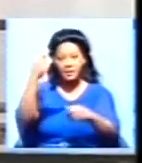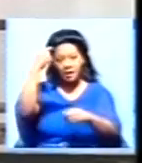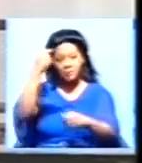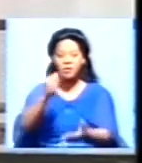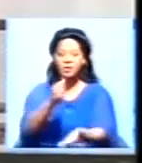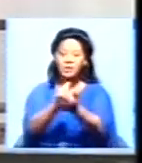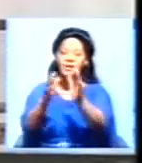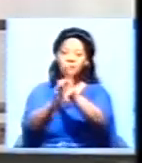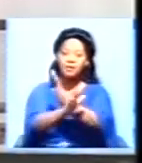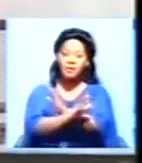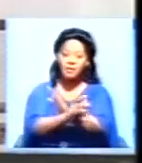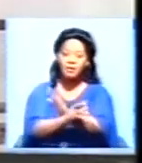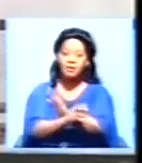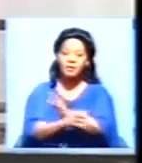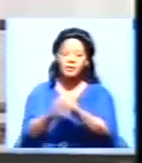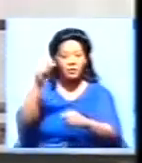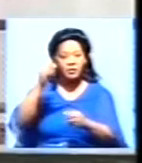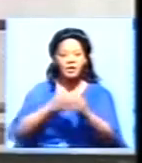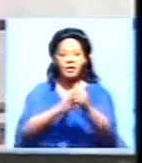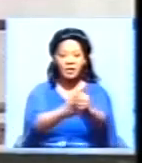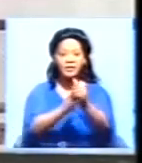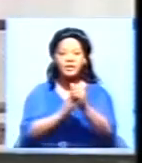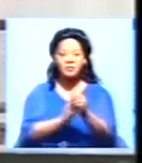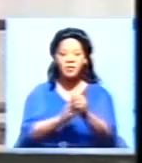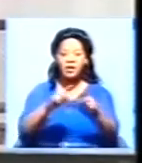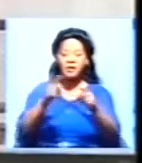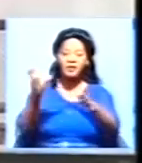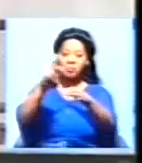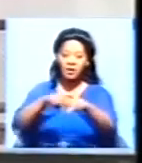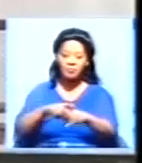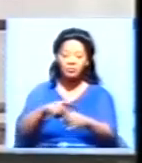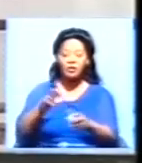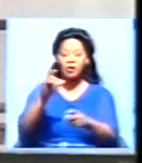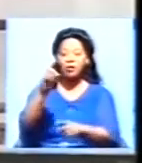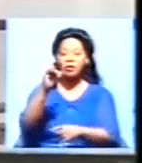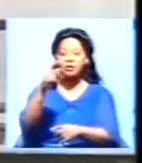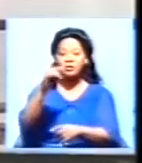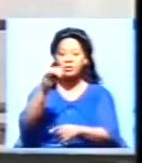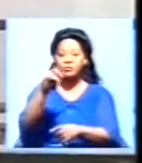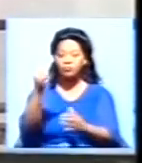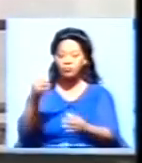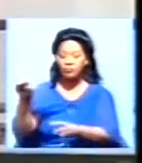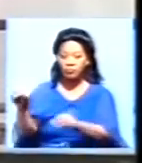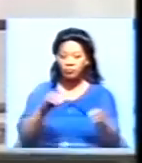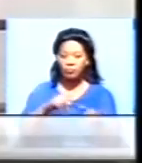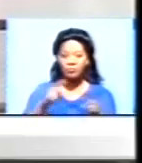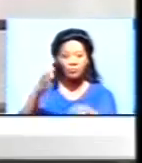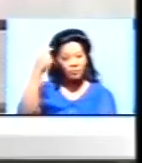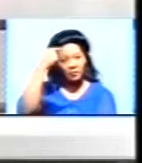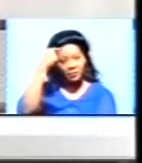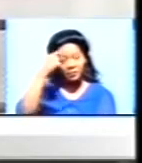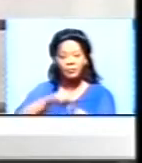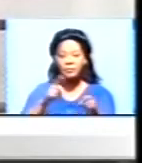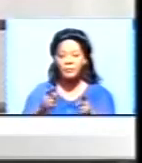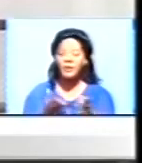assist Zambia in building capacity among media practitioners. On digital migration, the minister said government is making